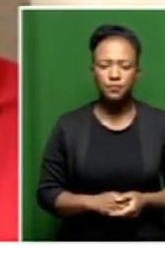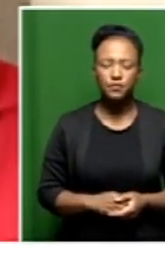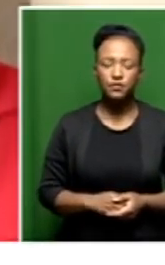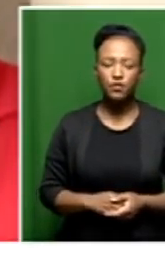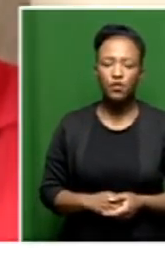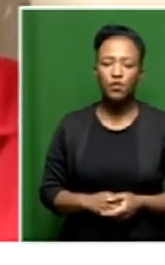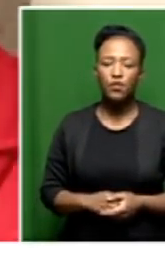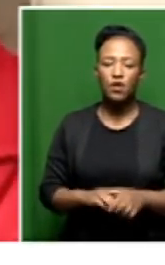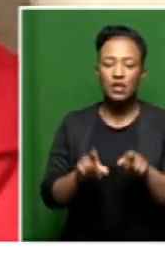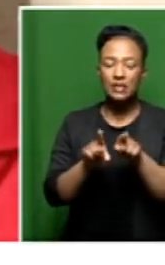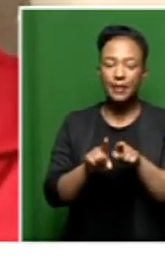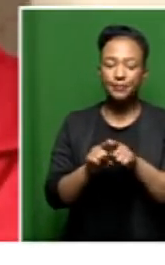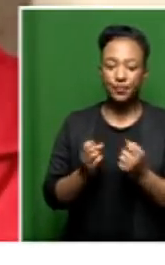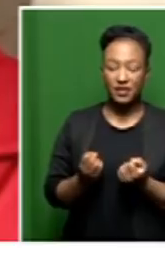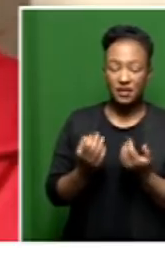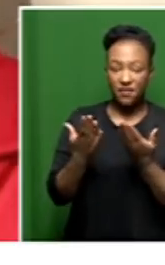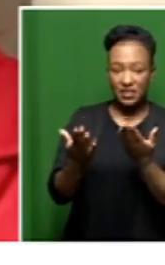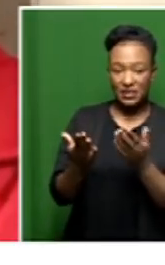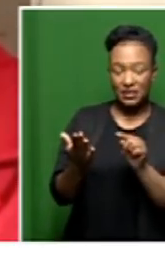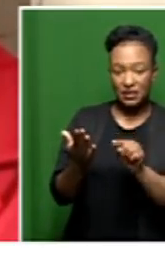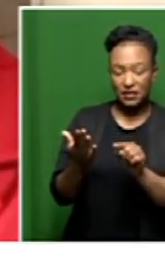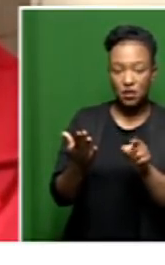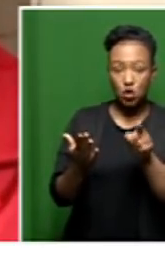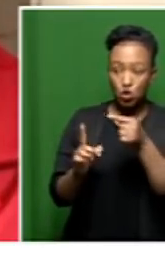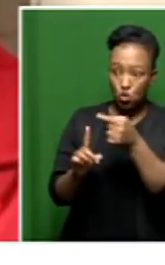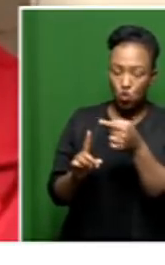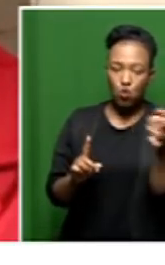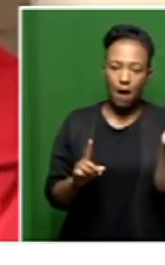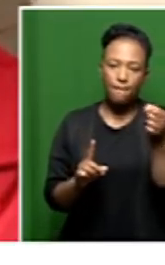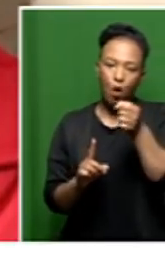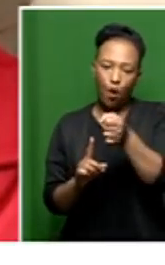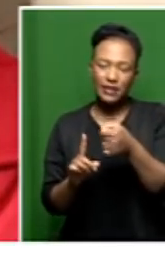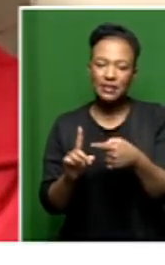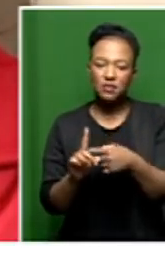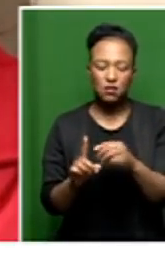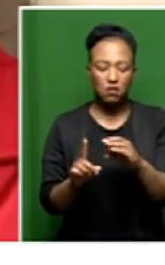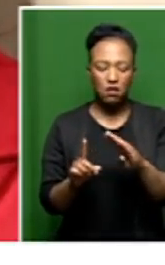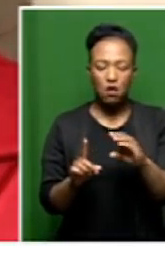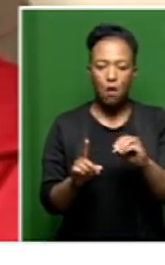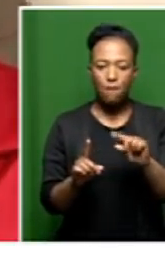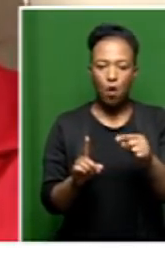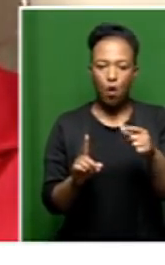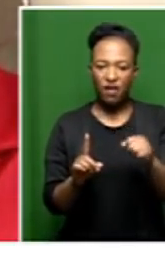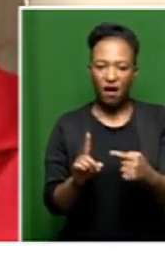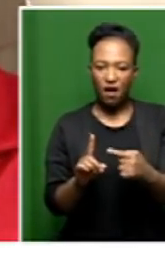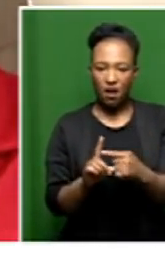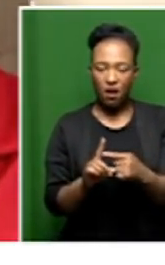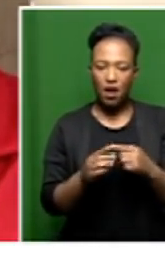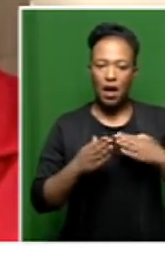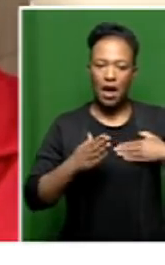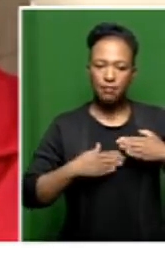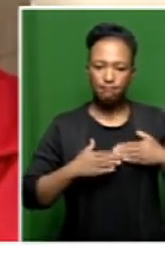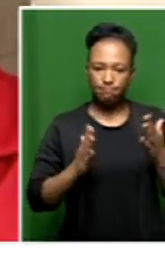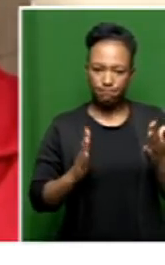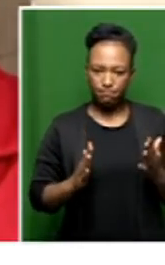to even the provision of services, you appoint Ms. Buota as the administrator. And then Ms. Buota happens